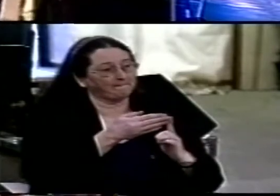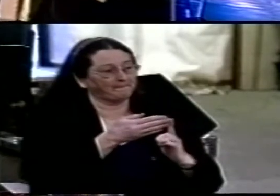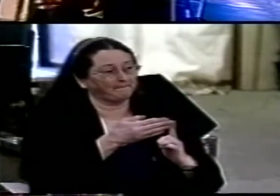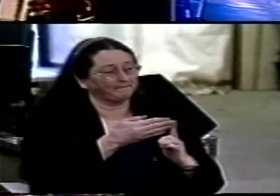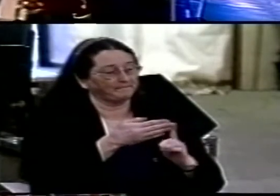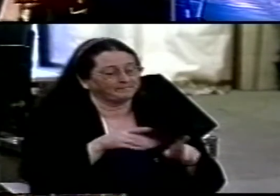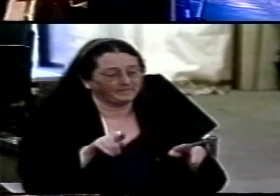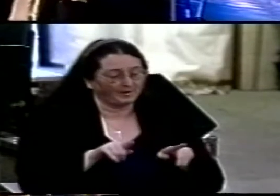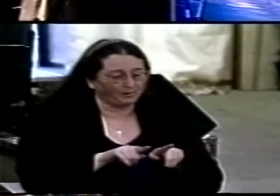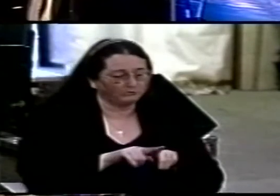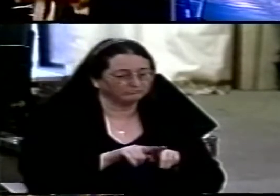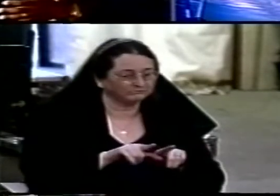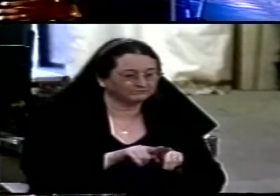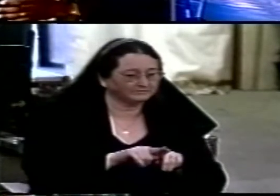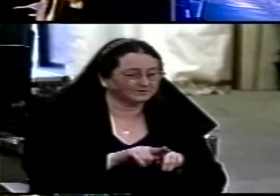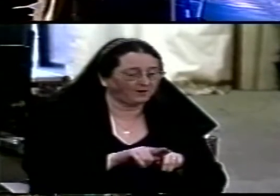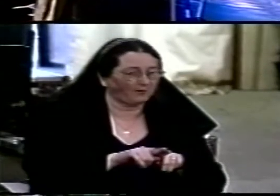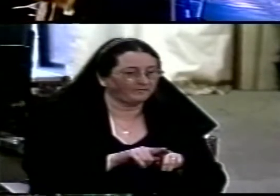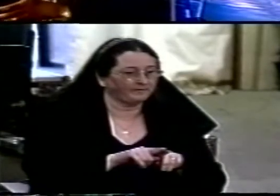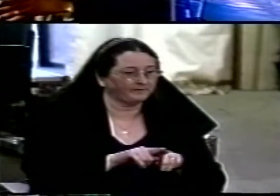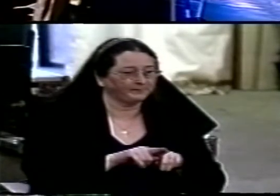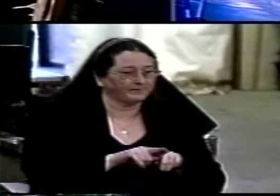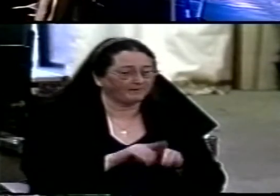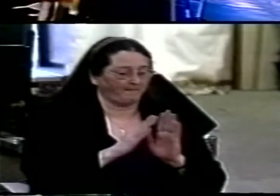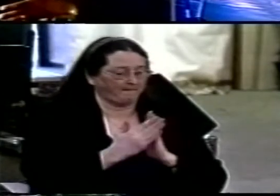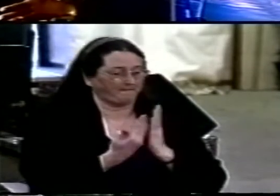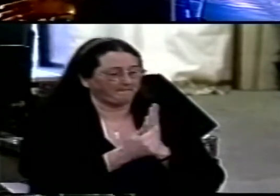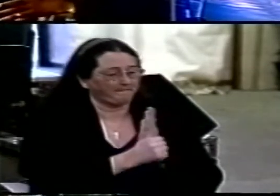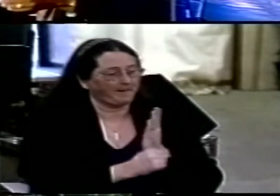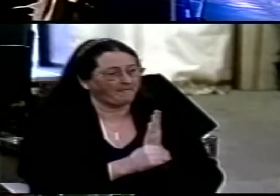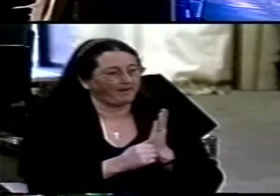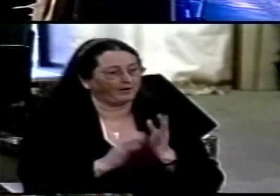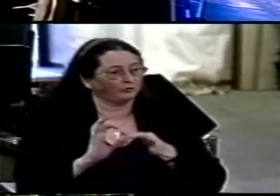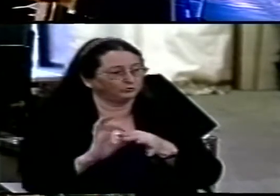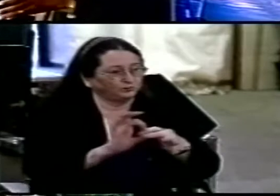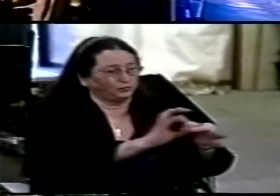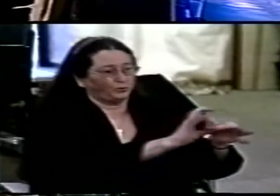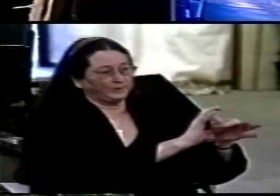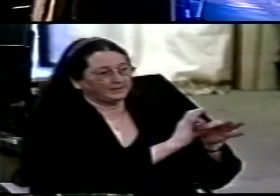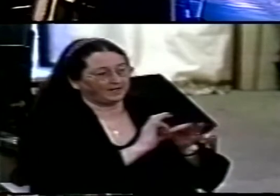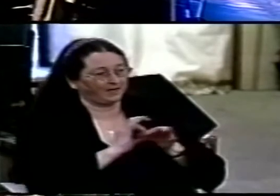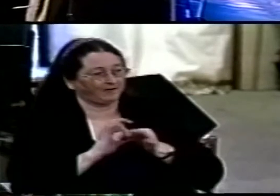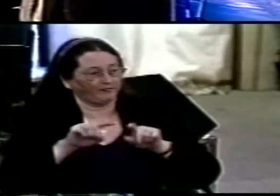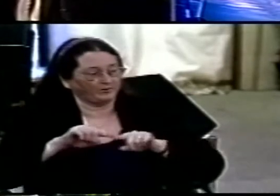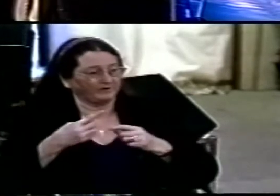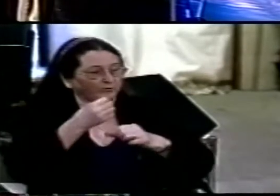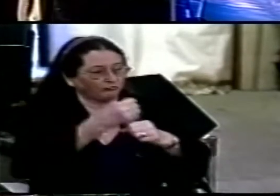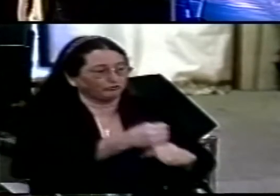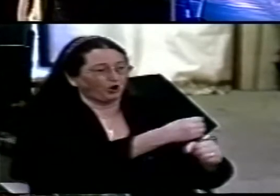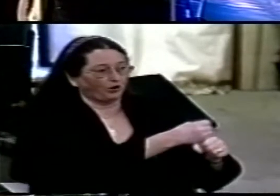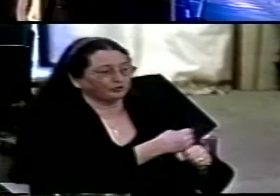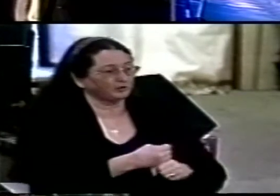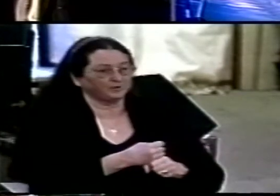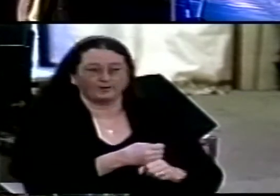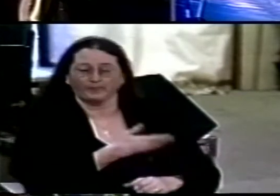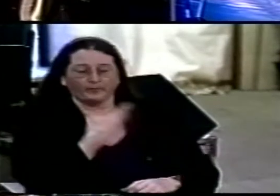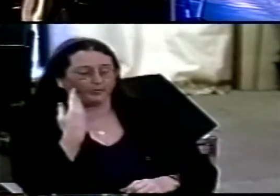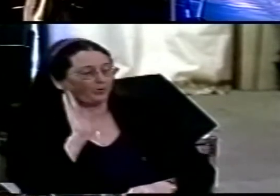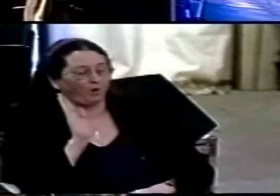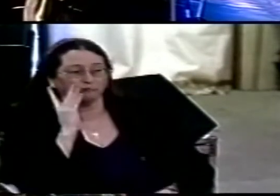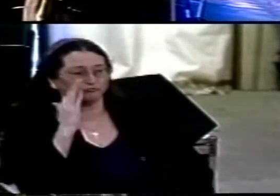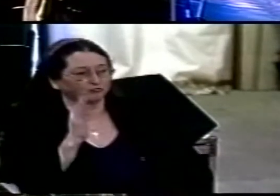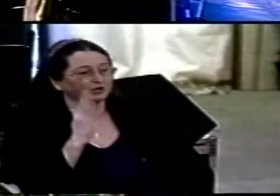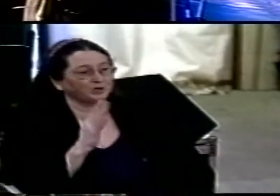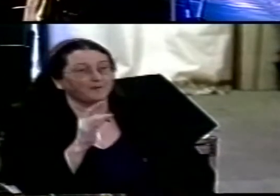legitimate authentic biblical unity is not what we preach but